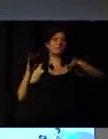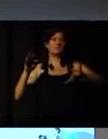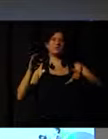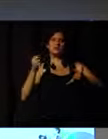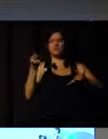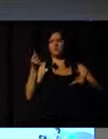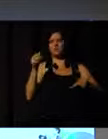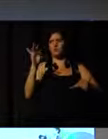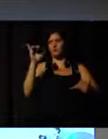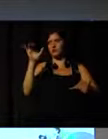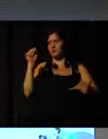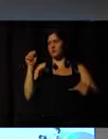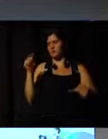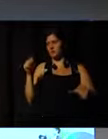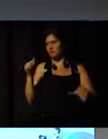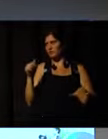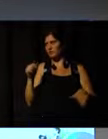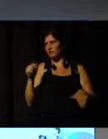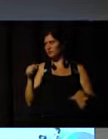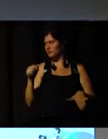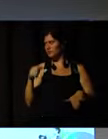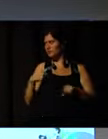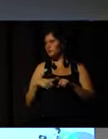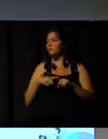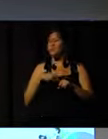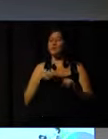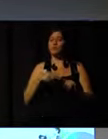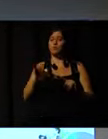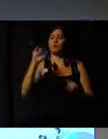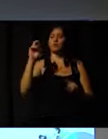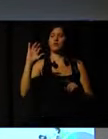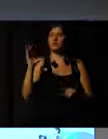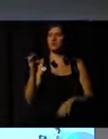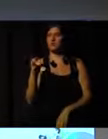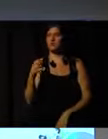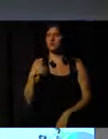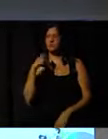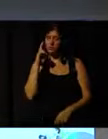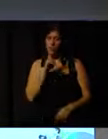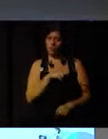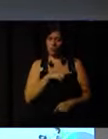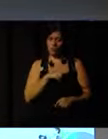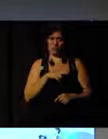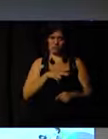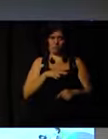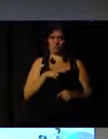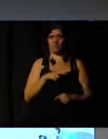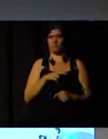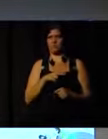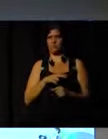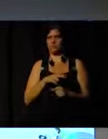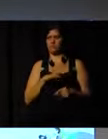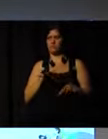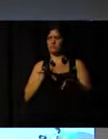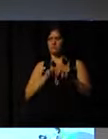we have cultural game. Let's forget the millions of dollars from FIFA and everything that will happen.